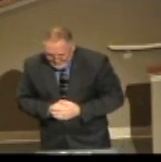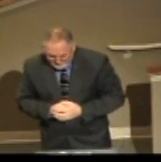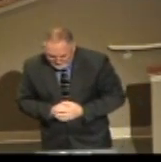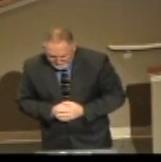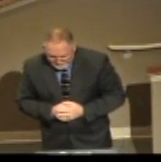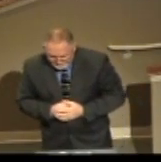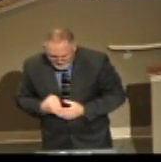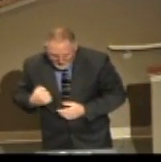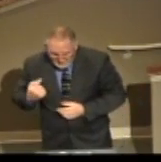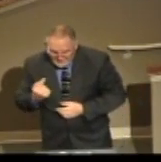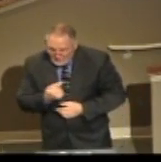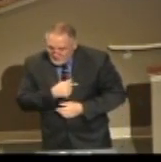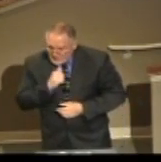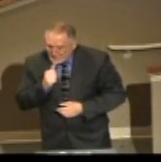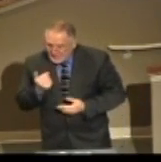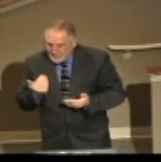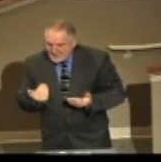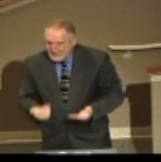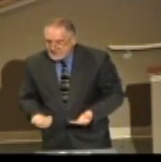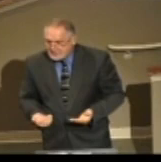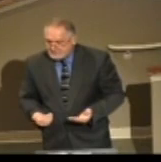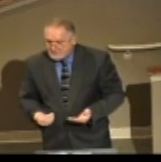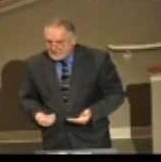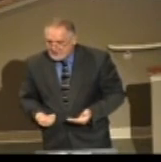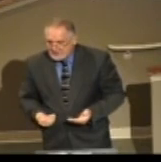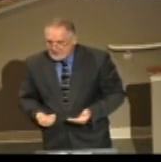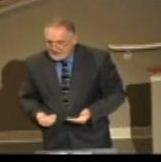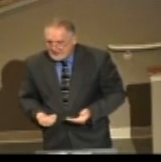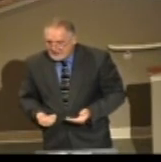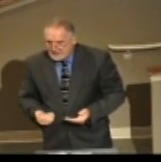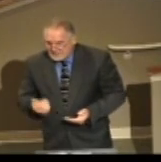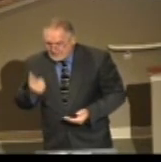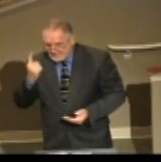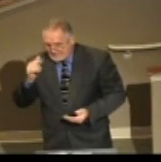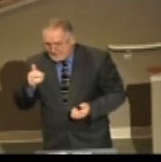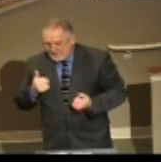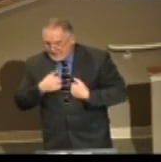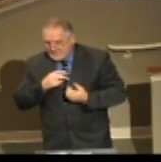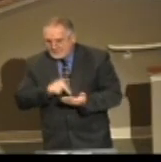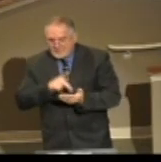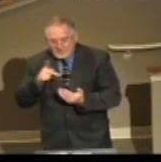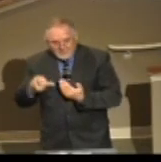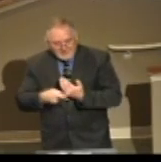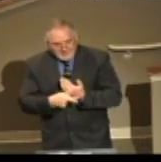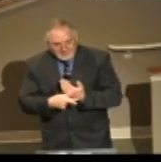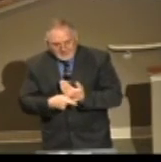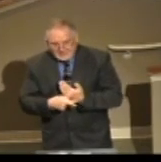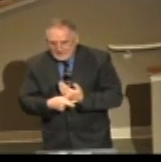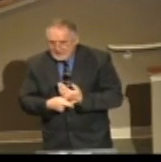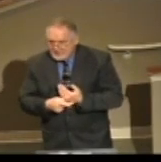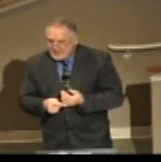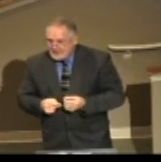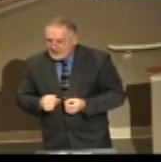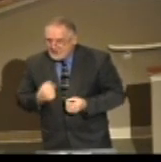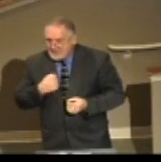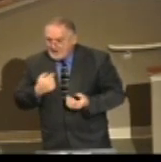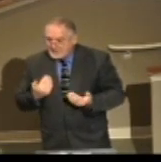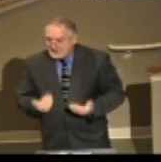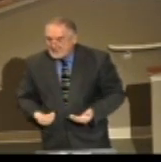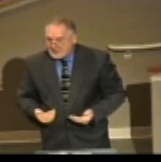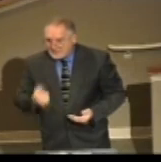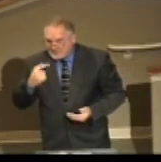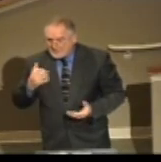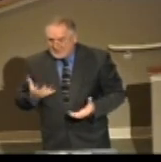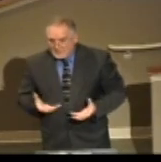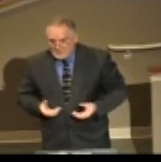We're not here to put on a show or a fanfare or I'm not here to see how many people I can get to do something. I'm here because I want